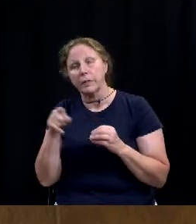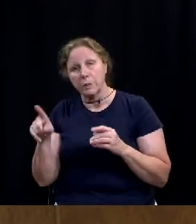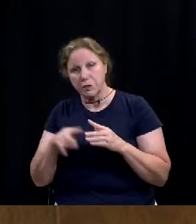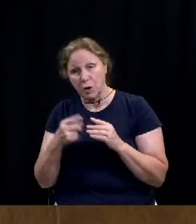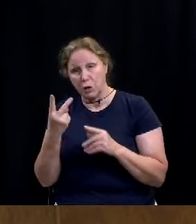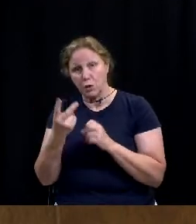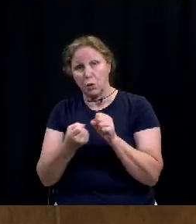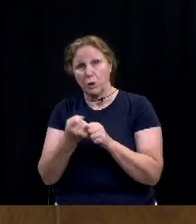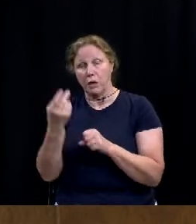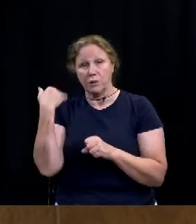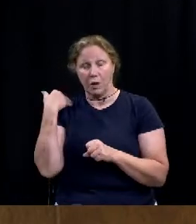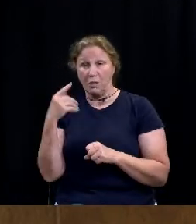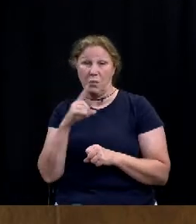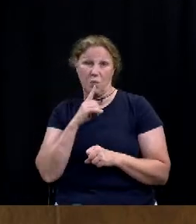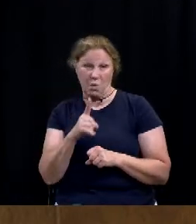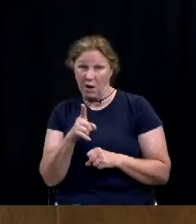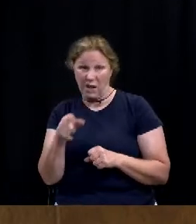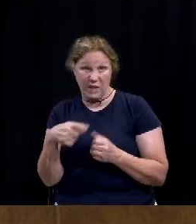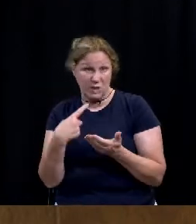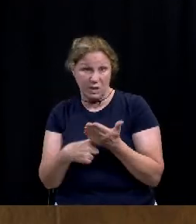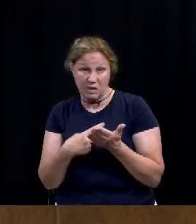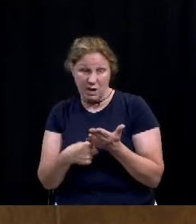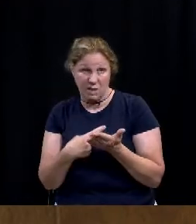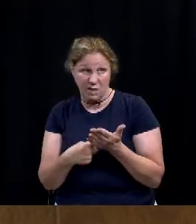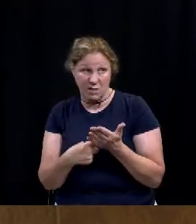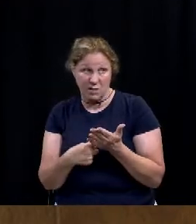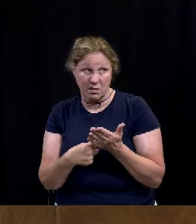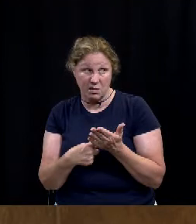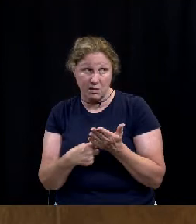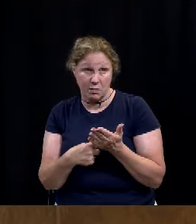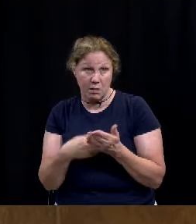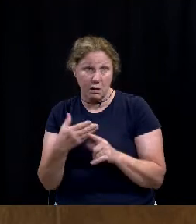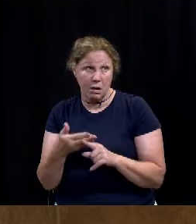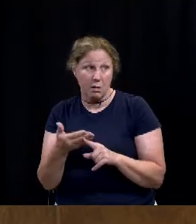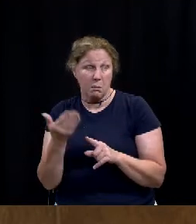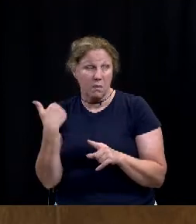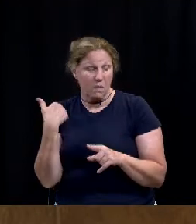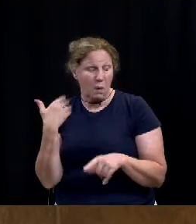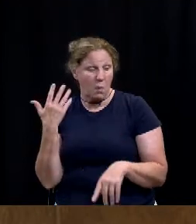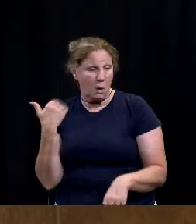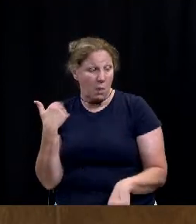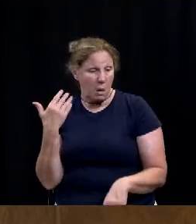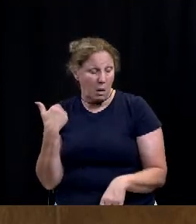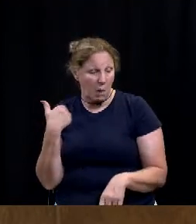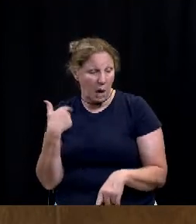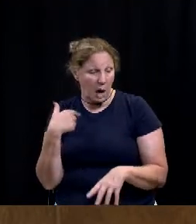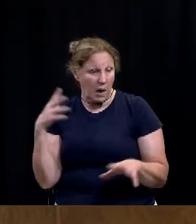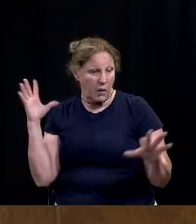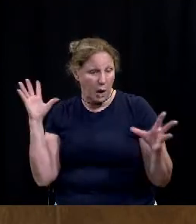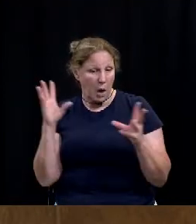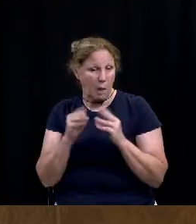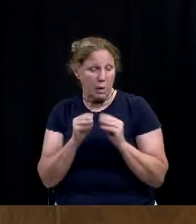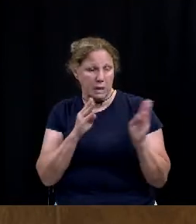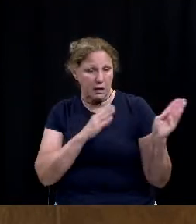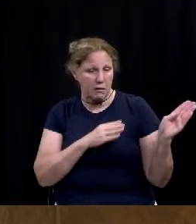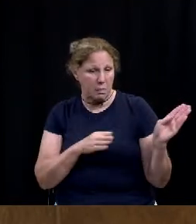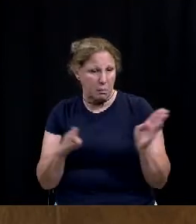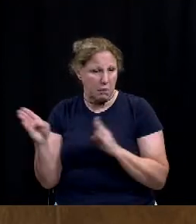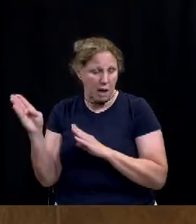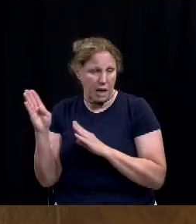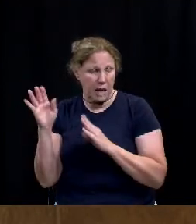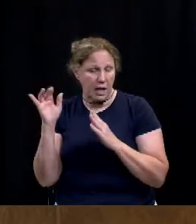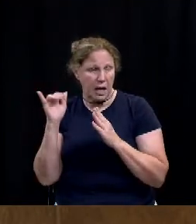two years ago, we started this discussion before as part of the comprehensive planning process that was